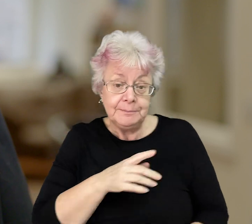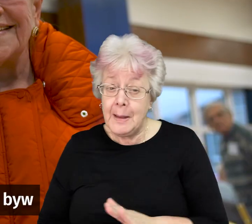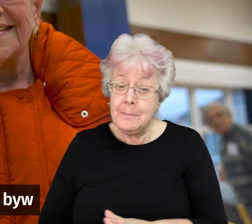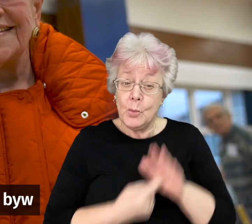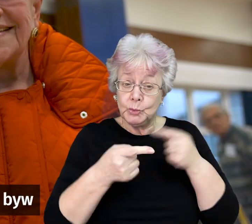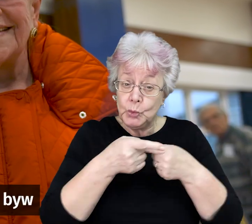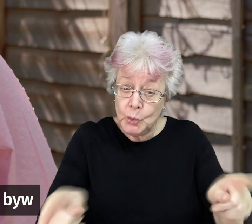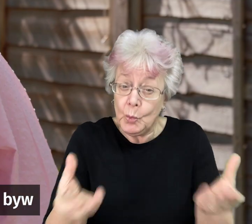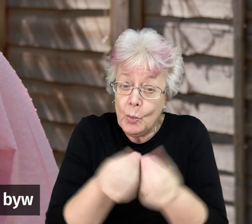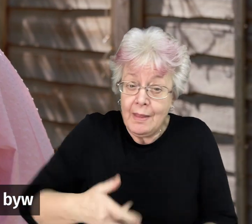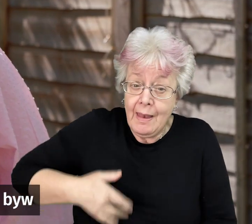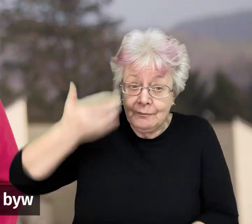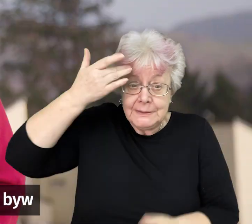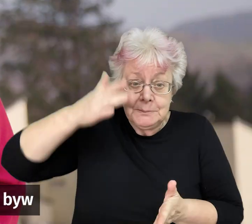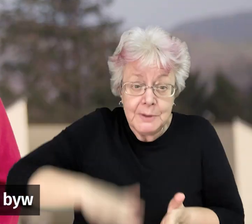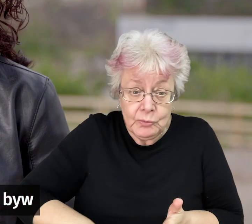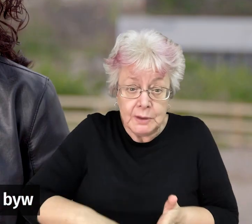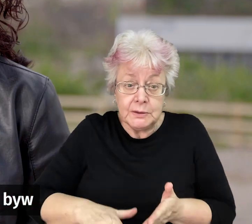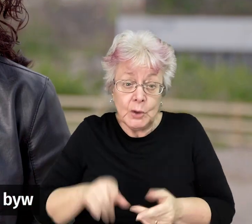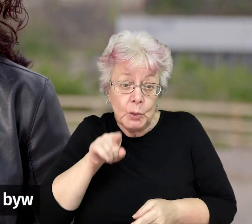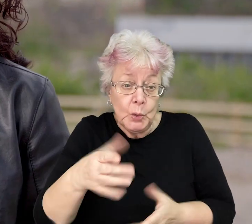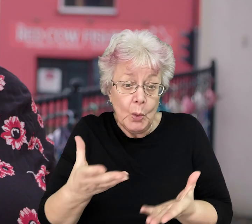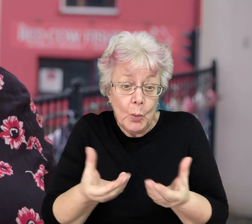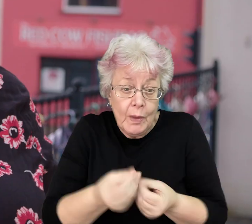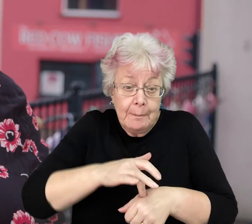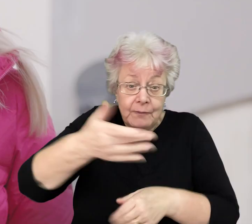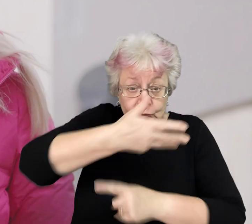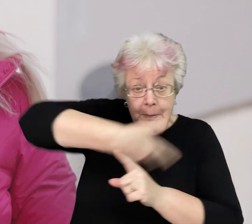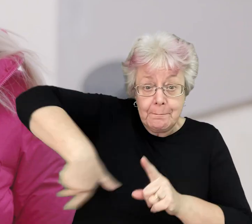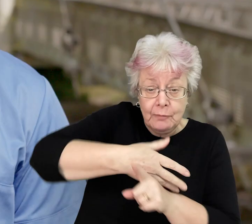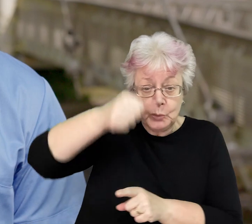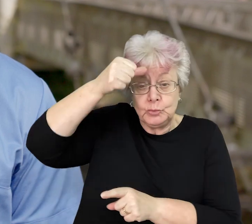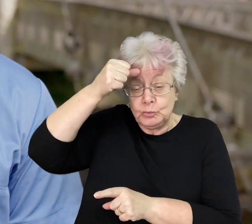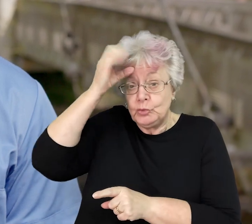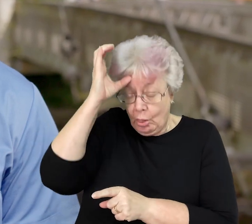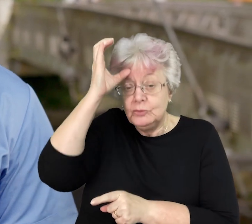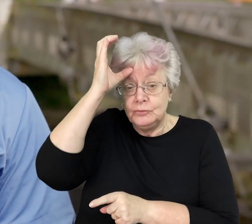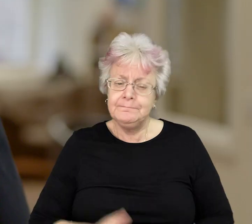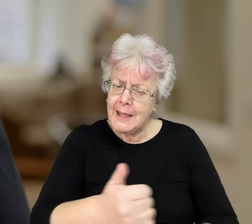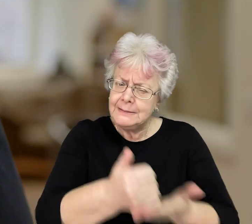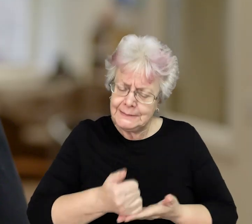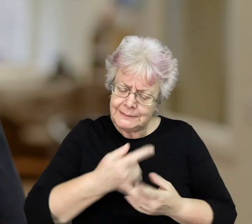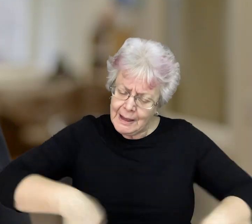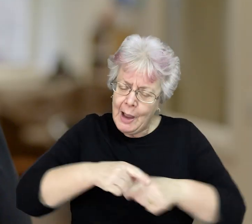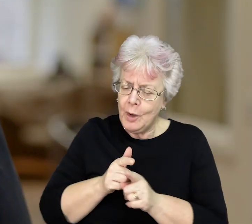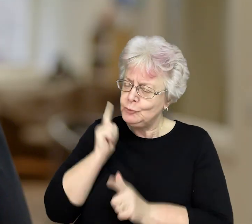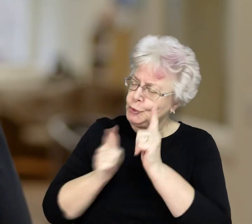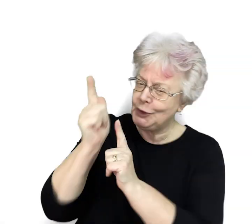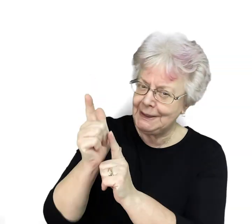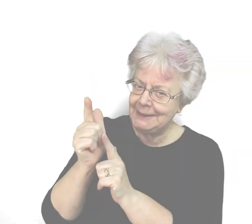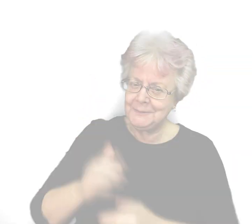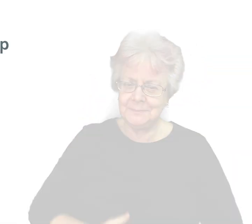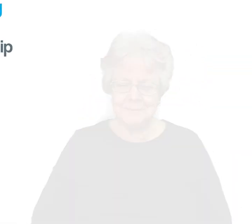details because it's vitally important that you, with the lived experience and you, with the professional background and knowledge, assist us in our journey.